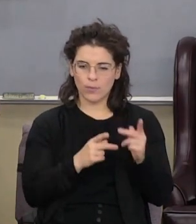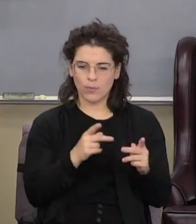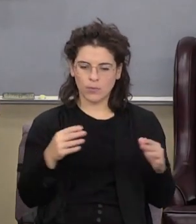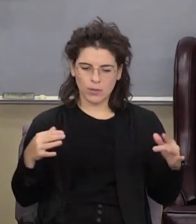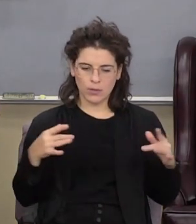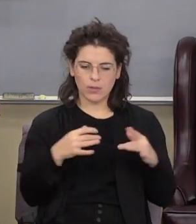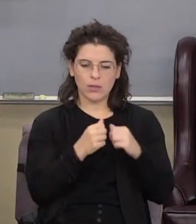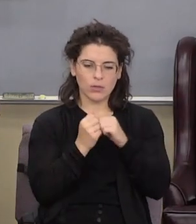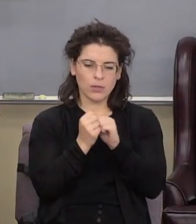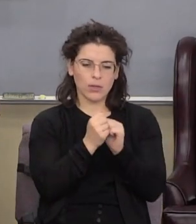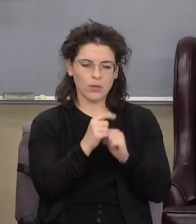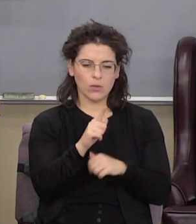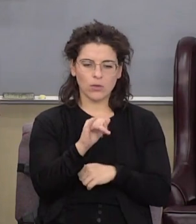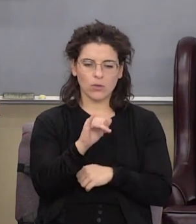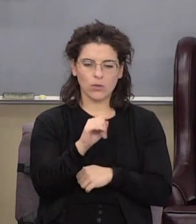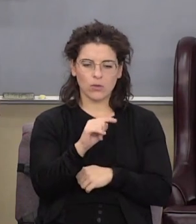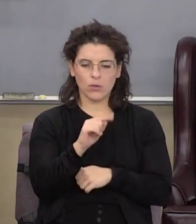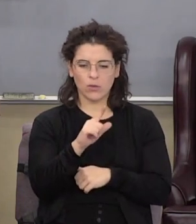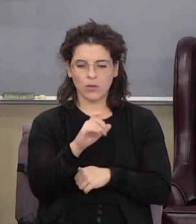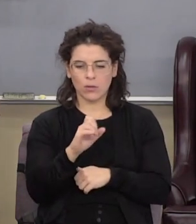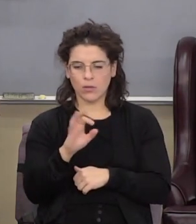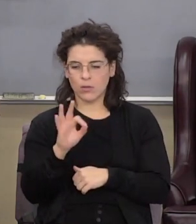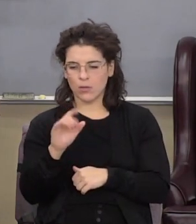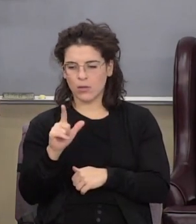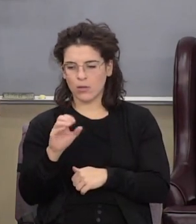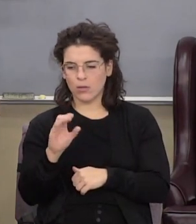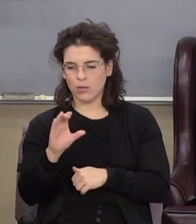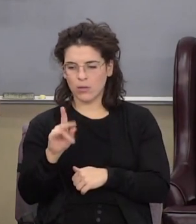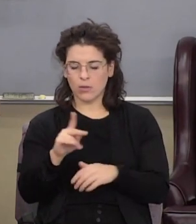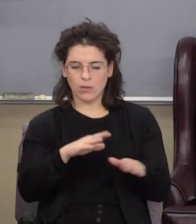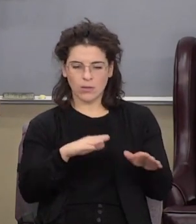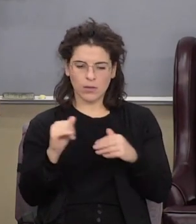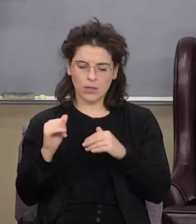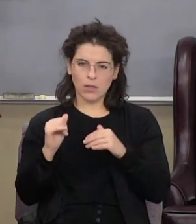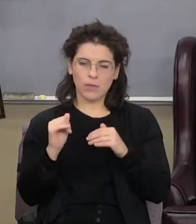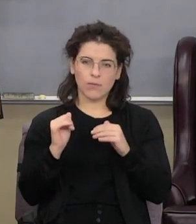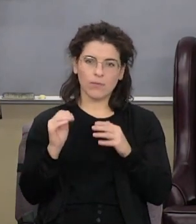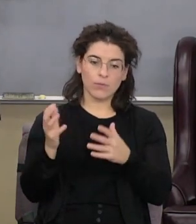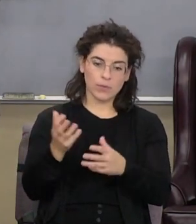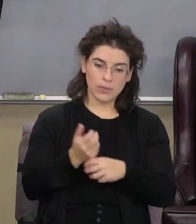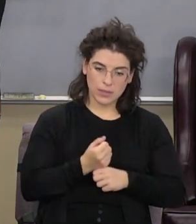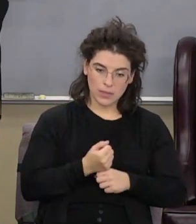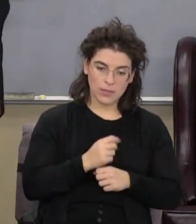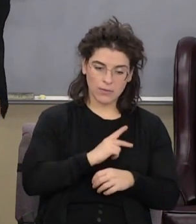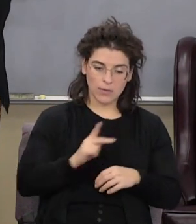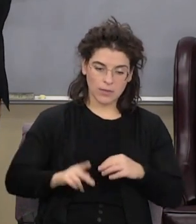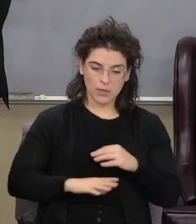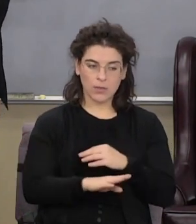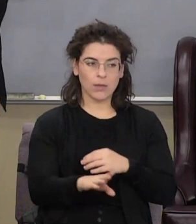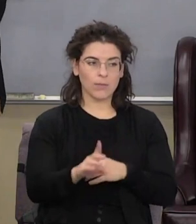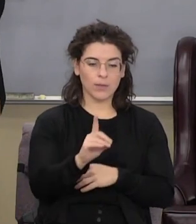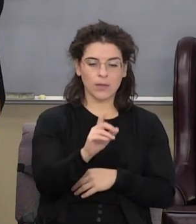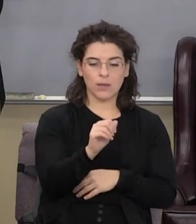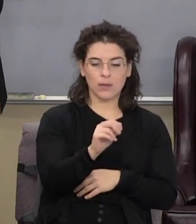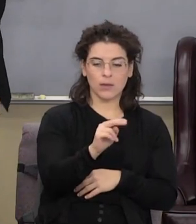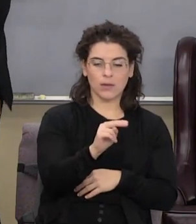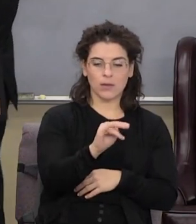gathered together this little flock he's going to go away receive the kingdom just like Daniel chapter seven says he will and then he's going